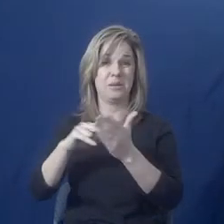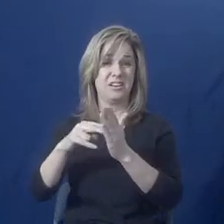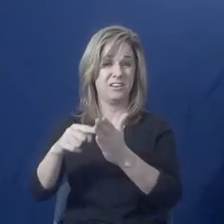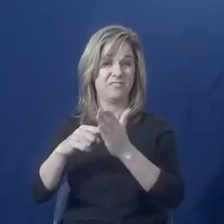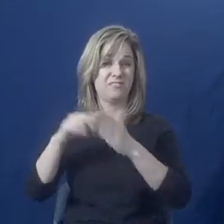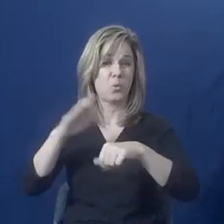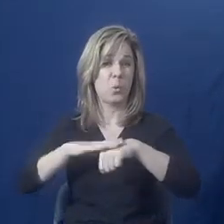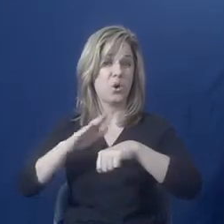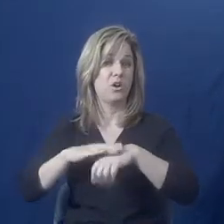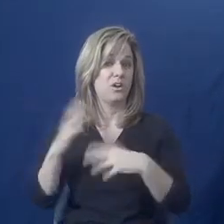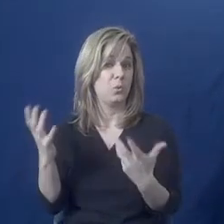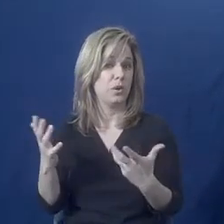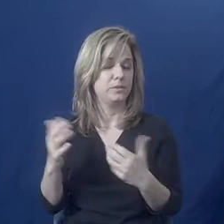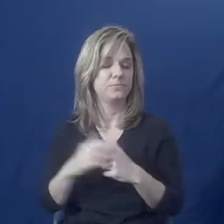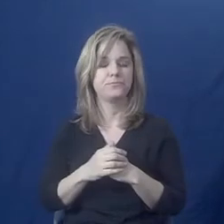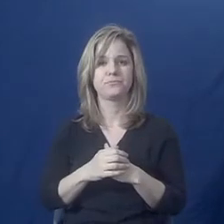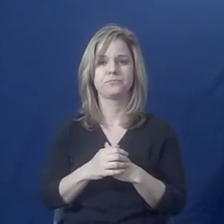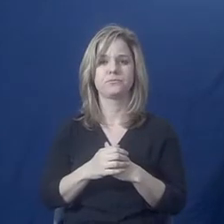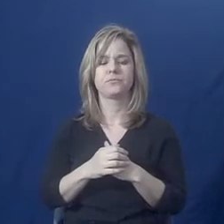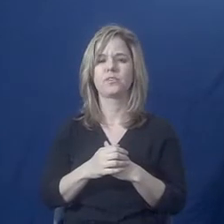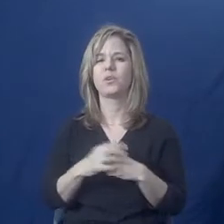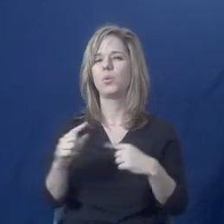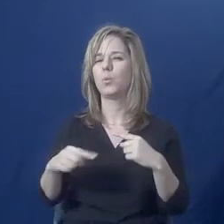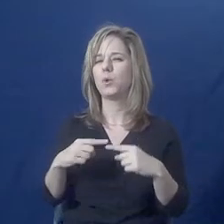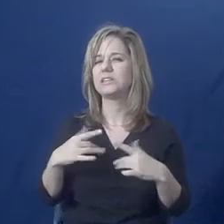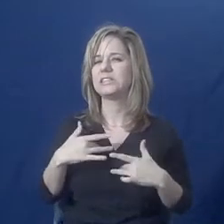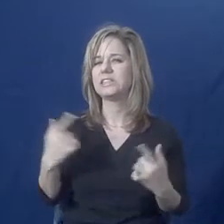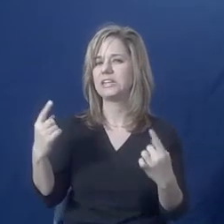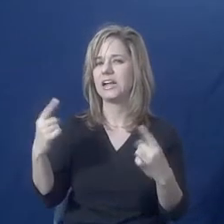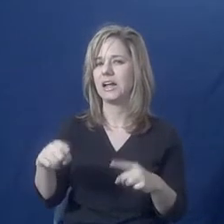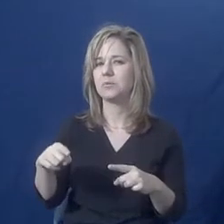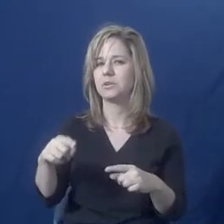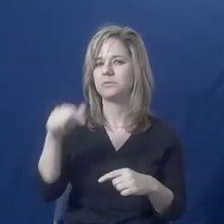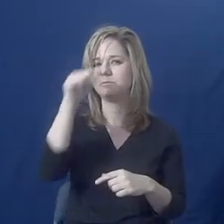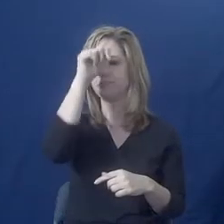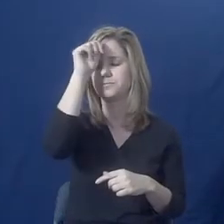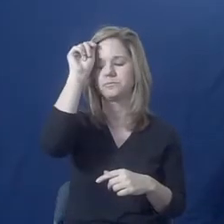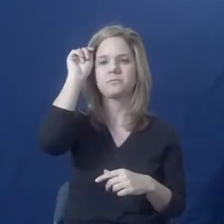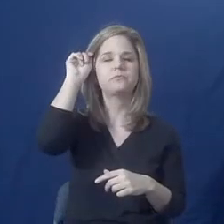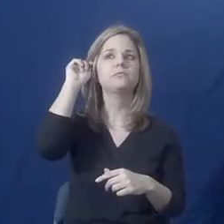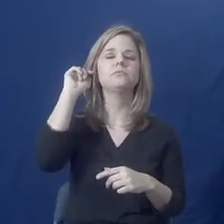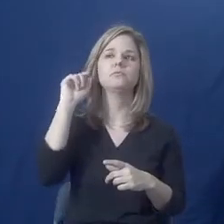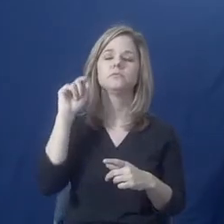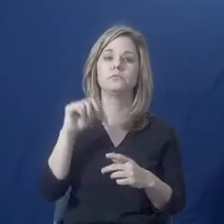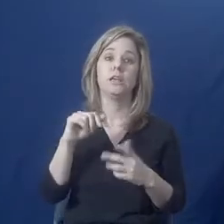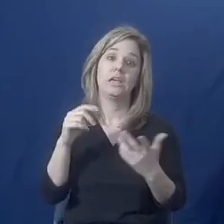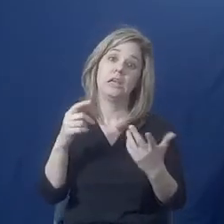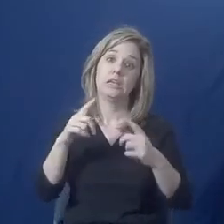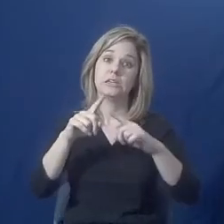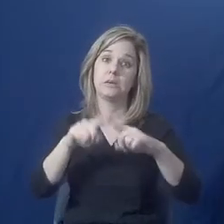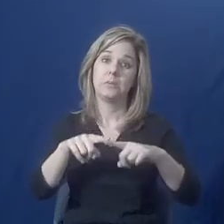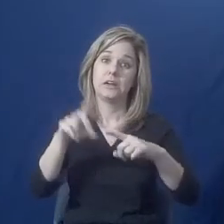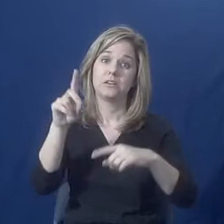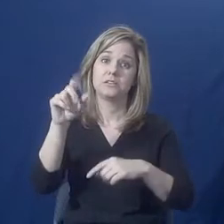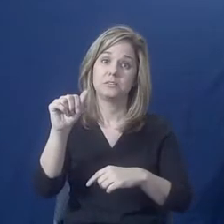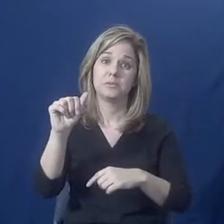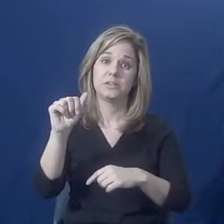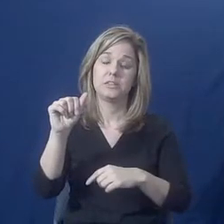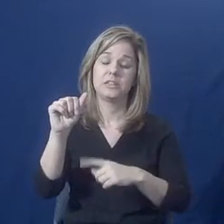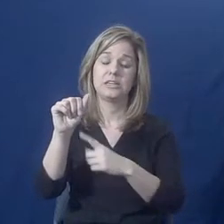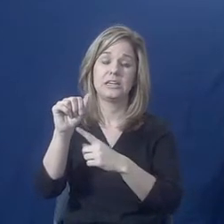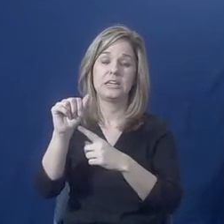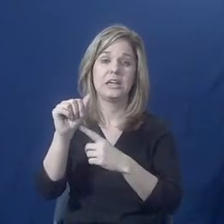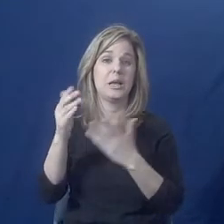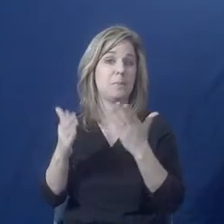Where does the abuse occur? You know, depending on the disability, it may be hard for a person to